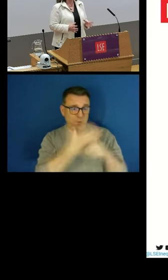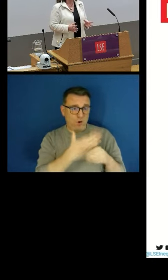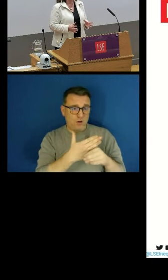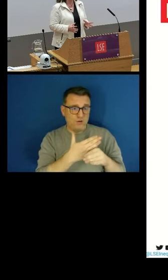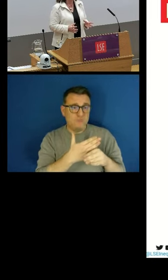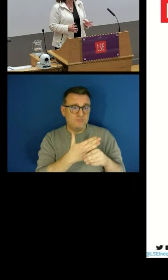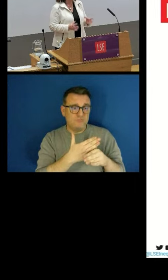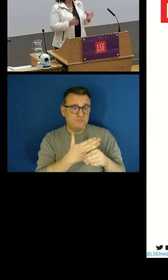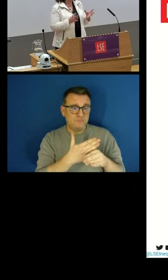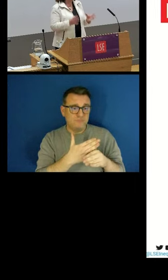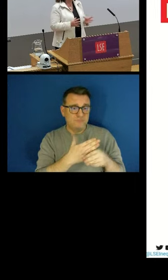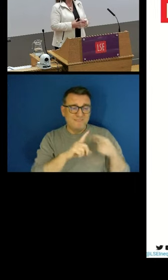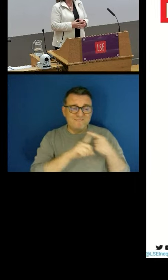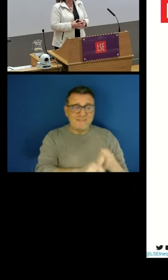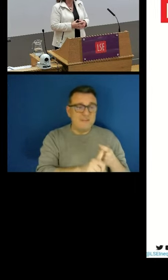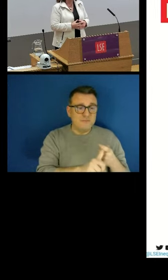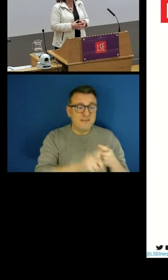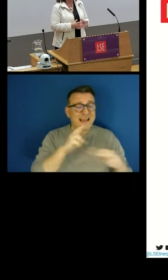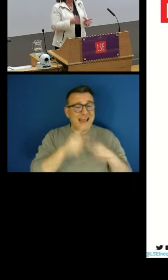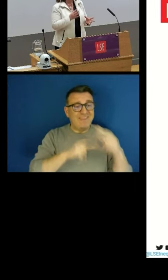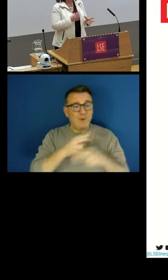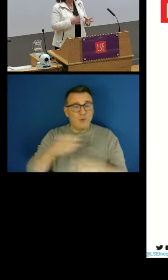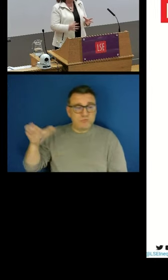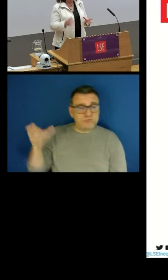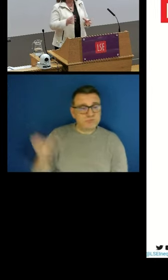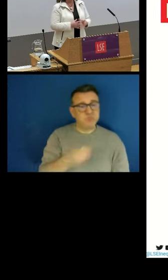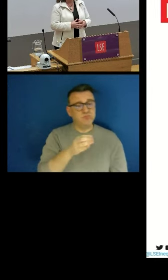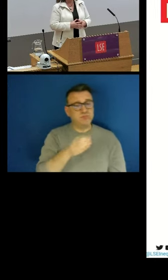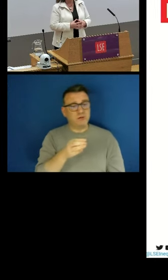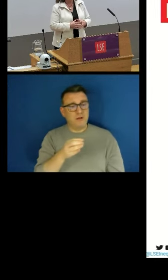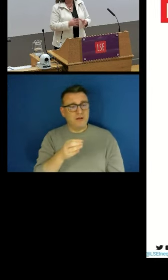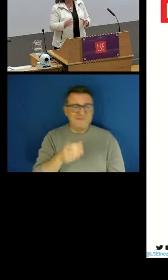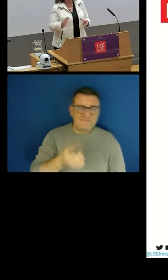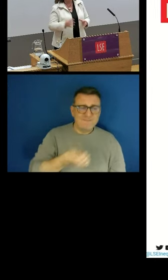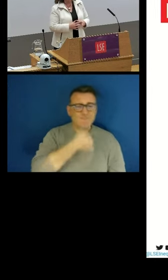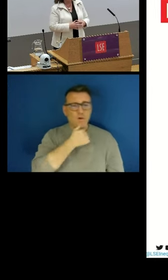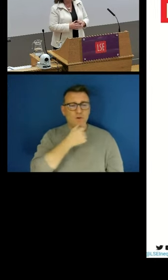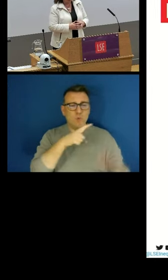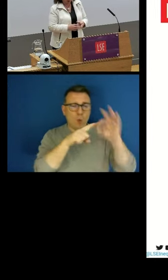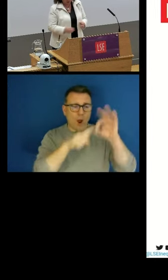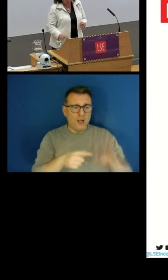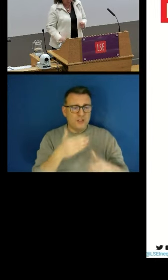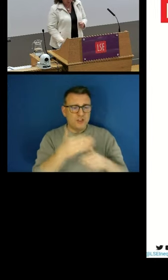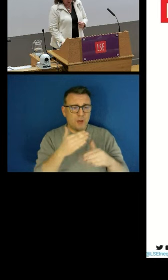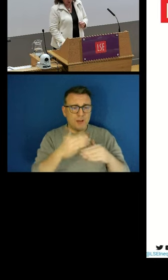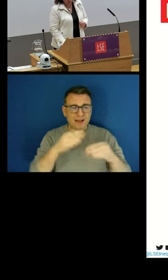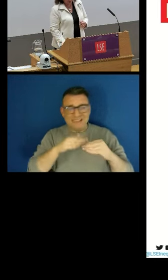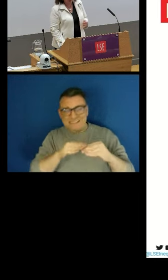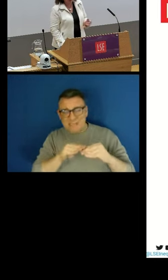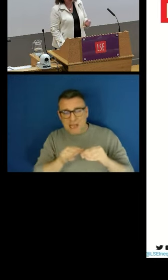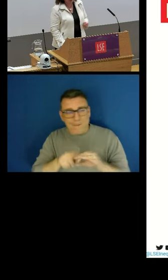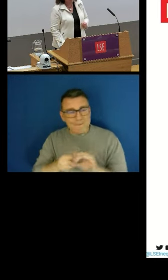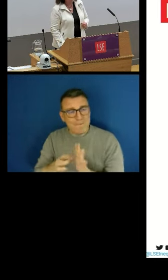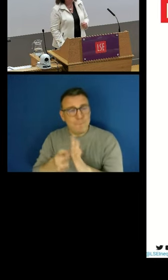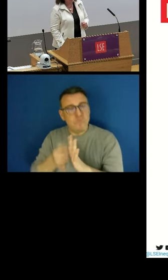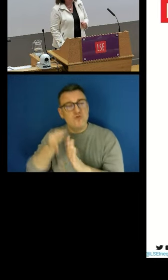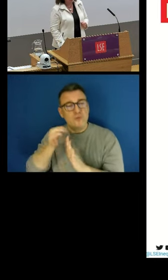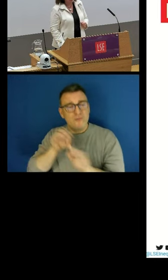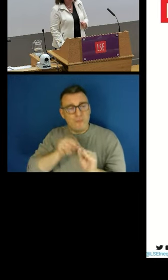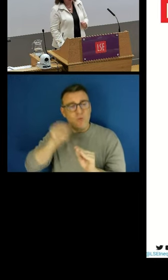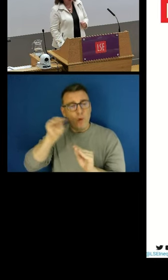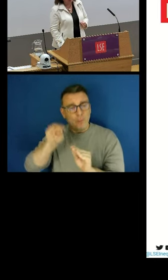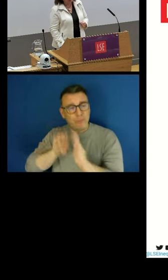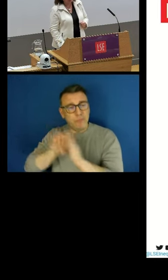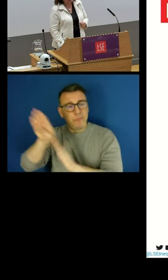enter the labor market with a poor quality job, finding a good one and moving on from that over a period of 10 years